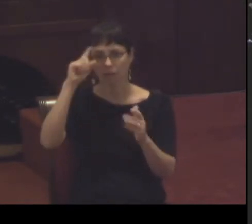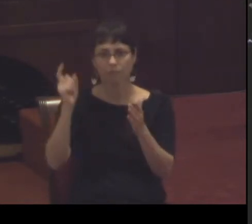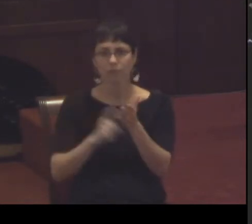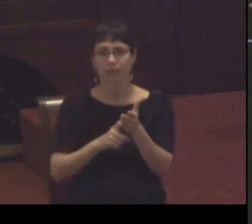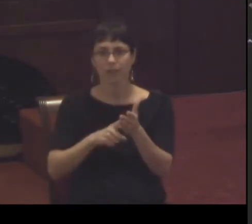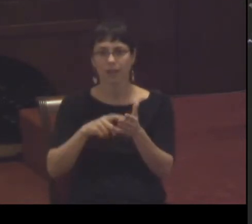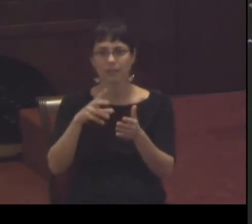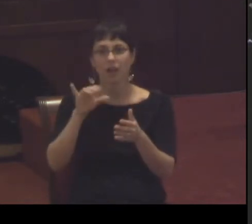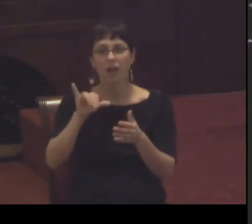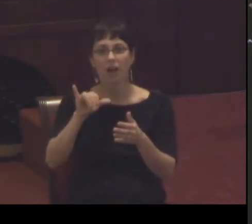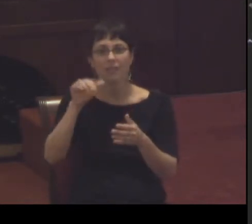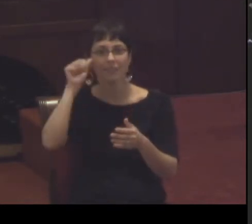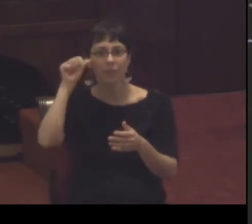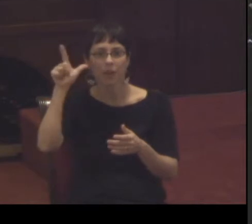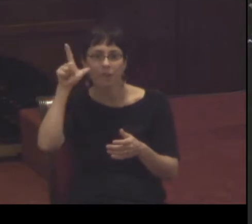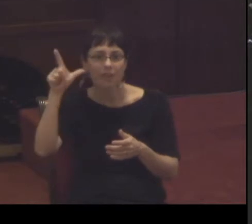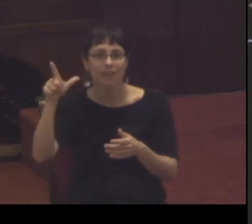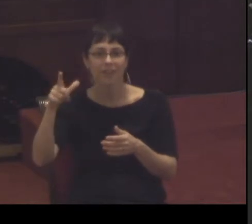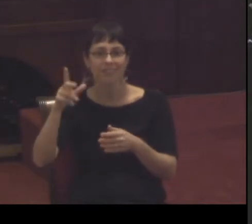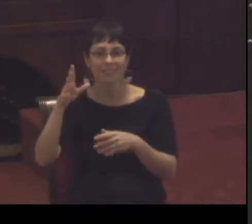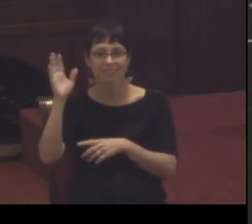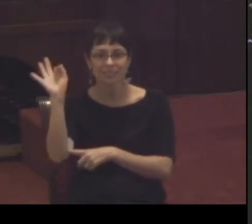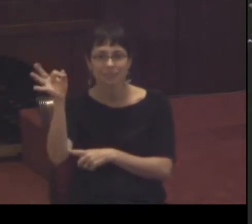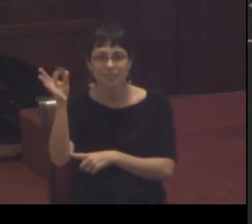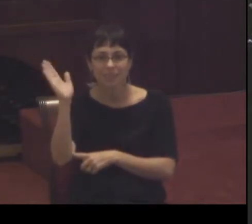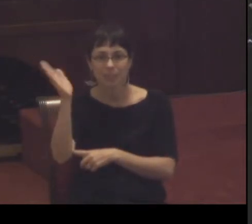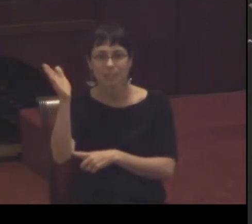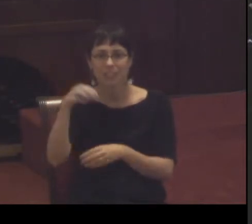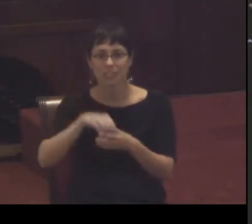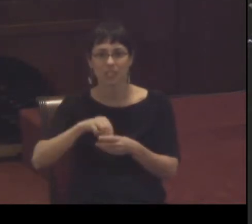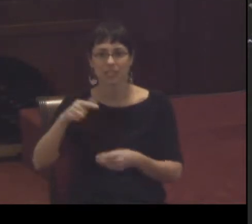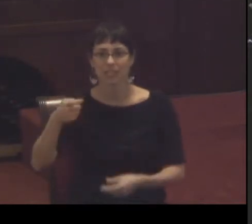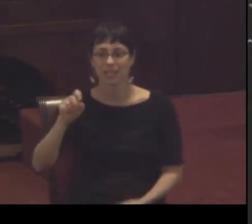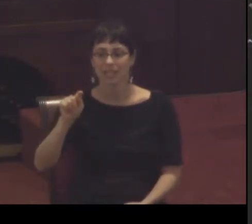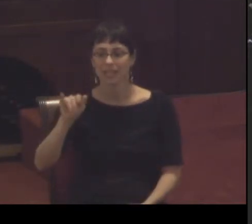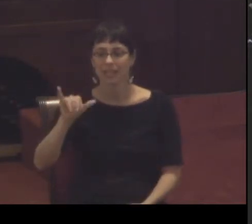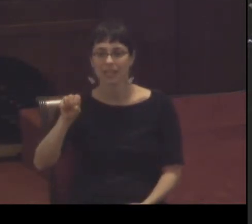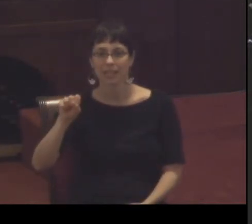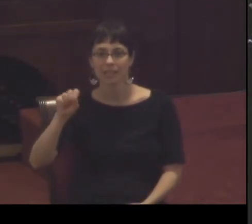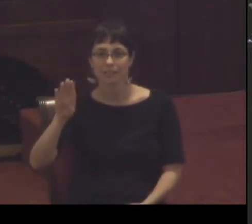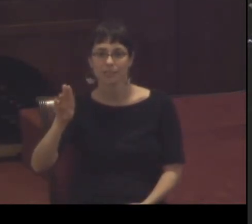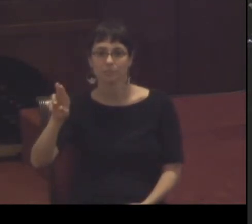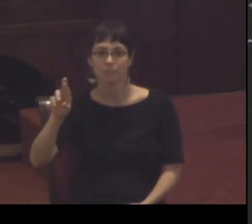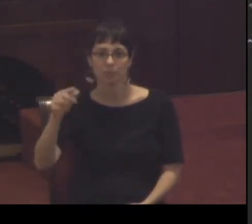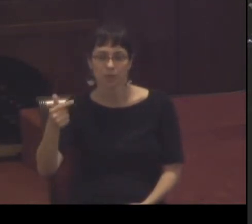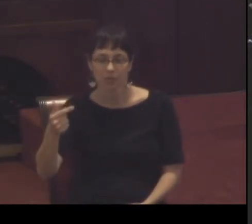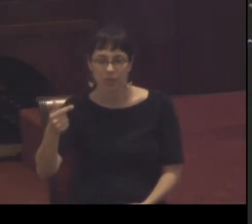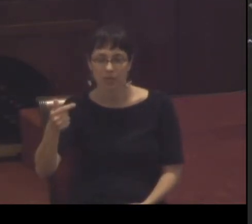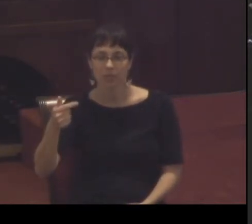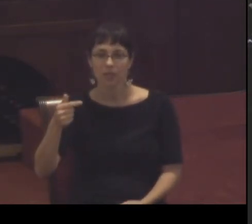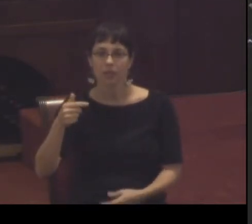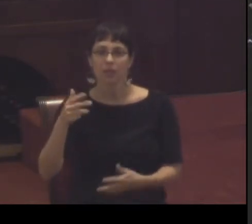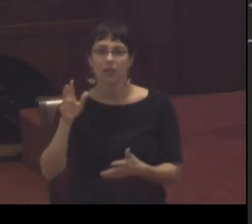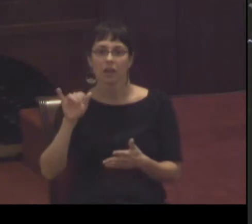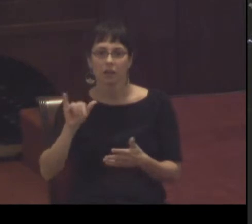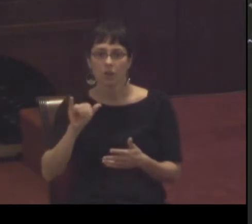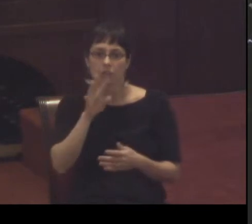speech at Gettysburg and it would start to evoke emotions and expectations oh this is a message about maybe sacrifice